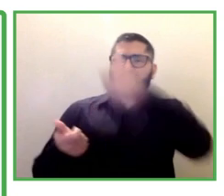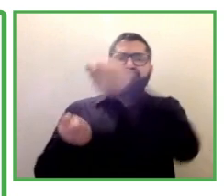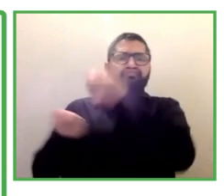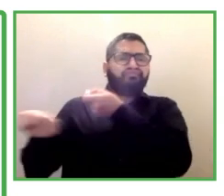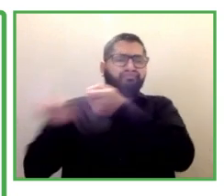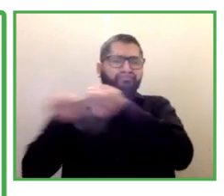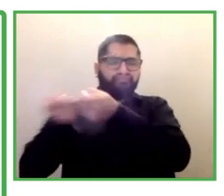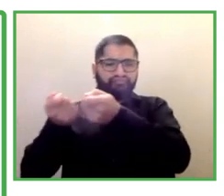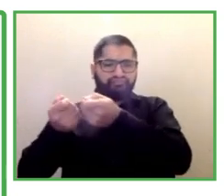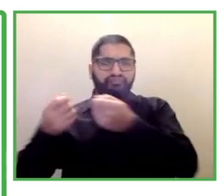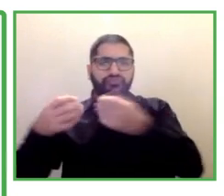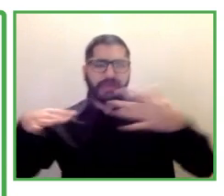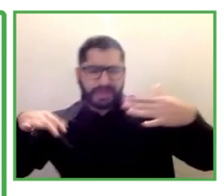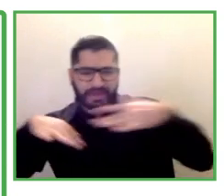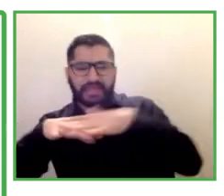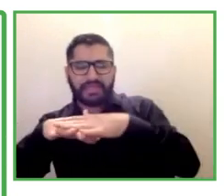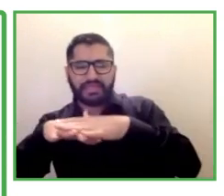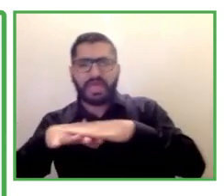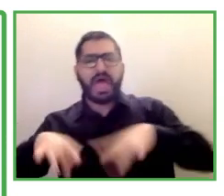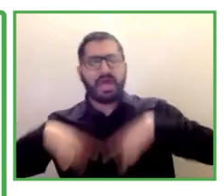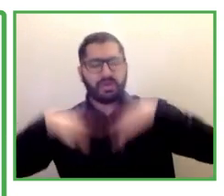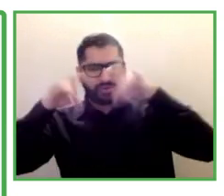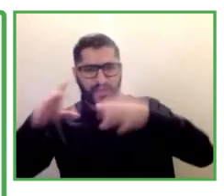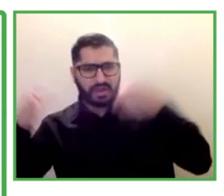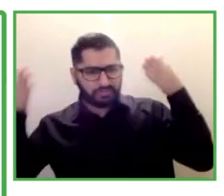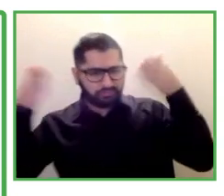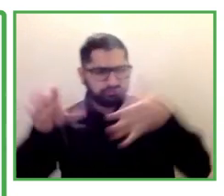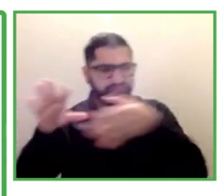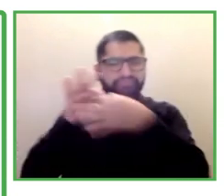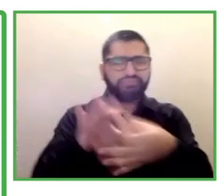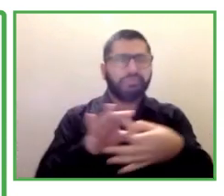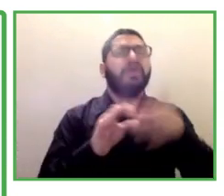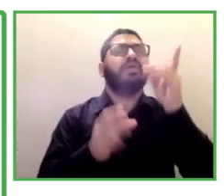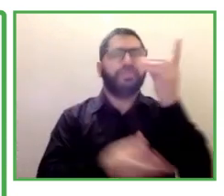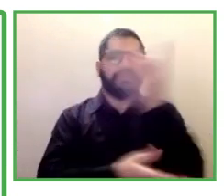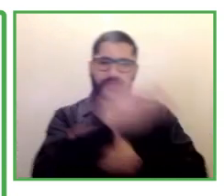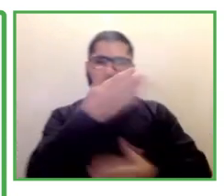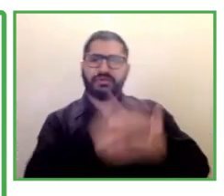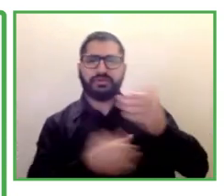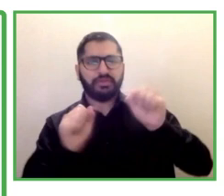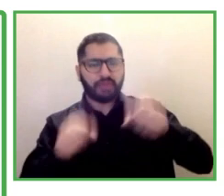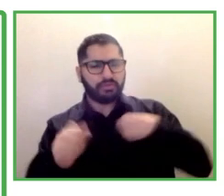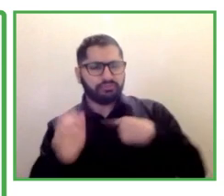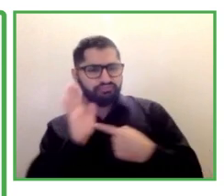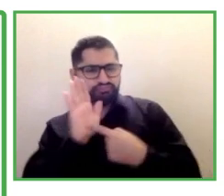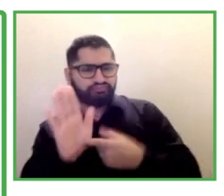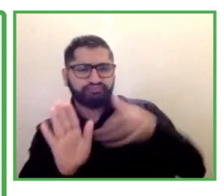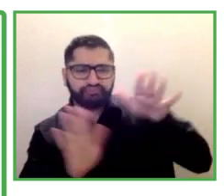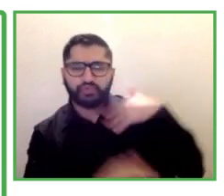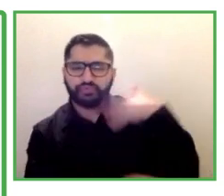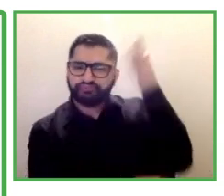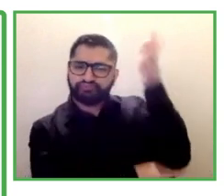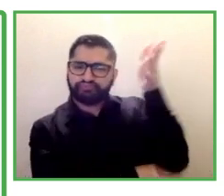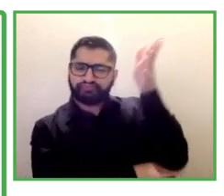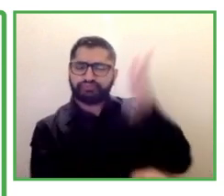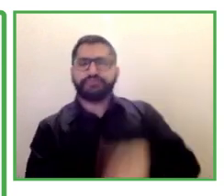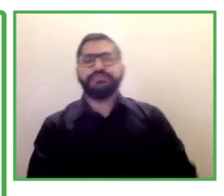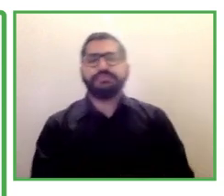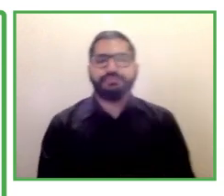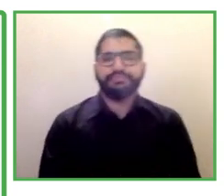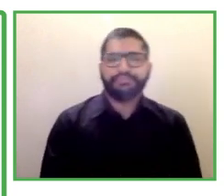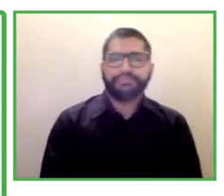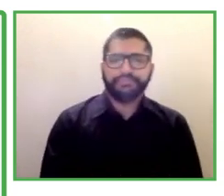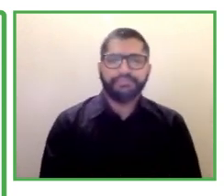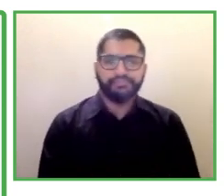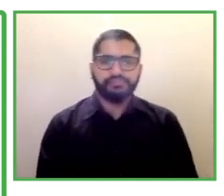a little bit about the Australian Network on Disability we